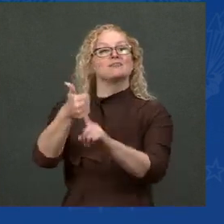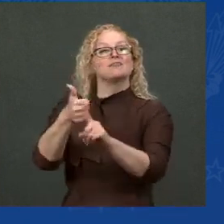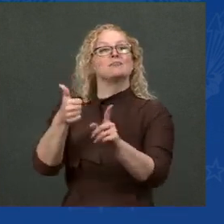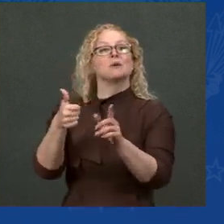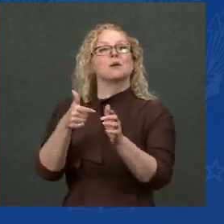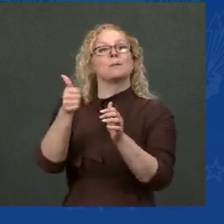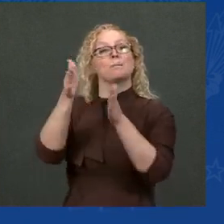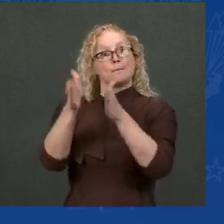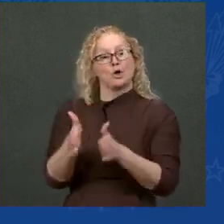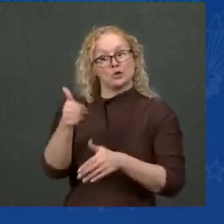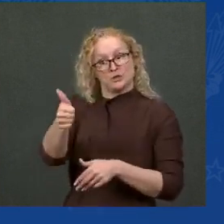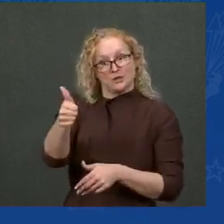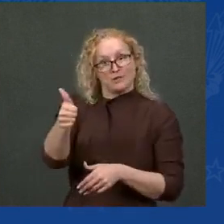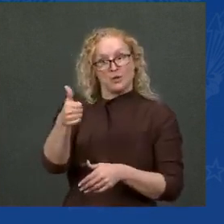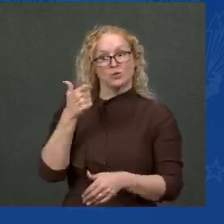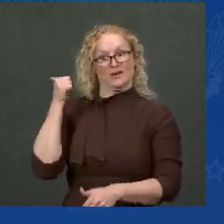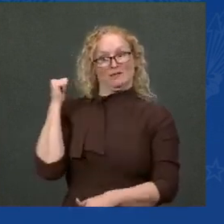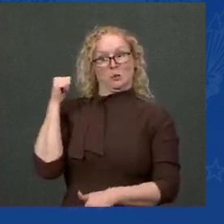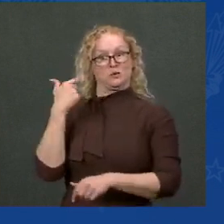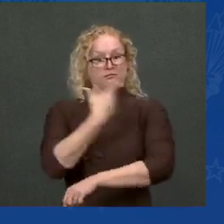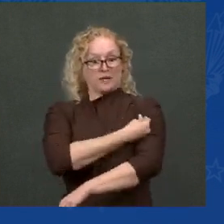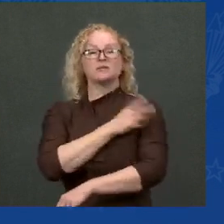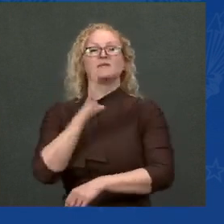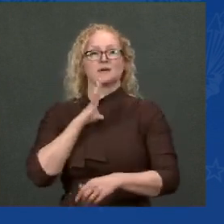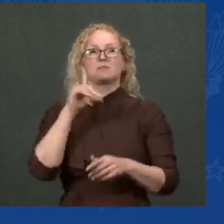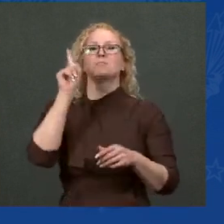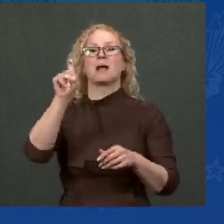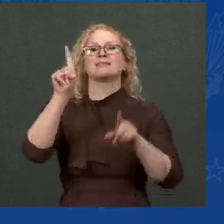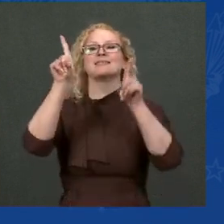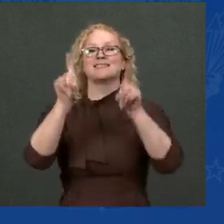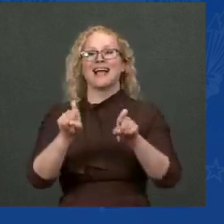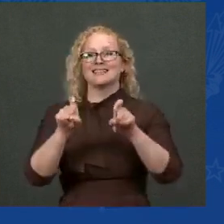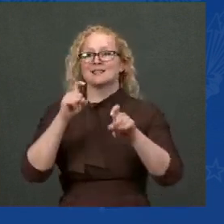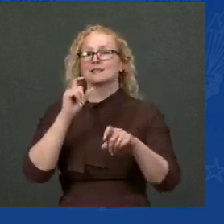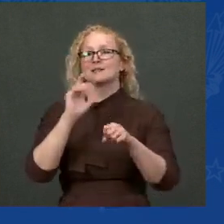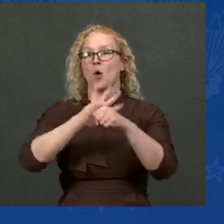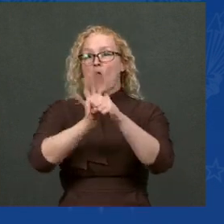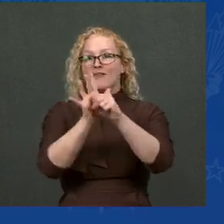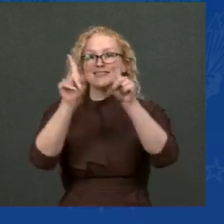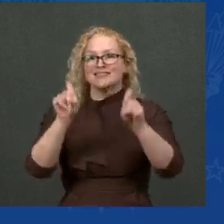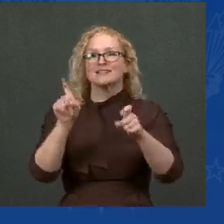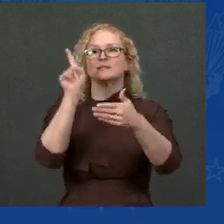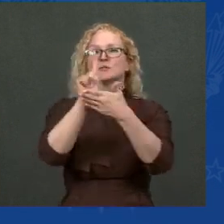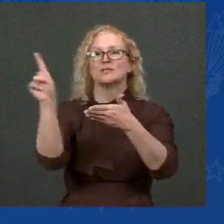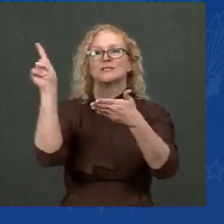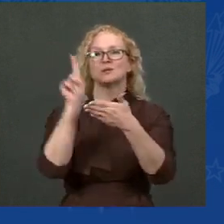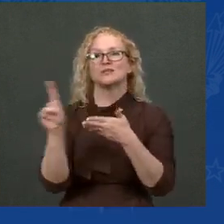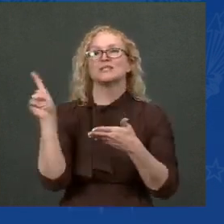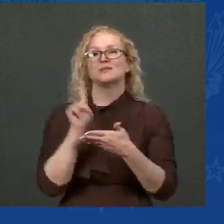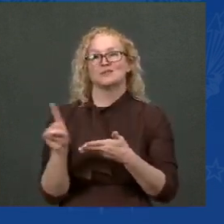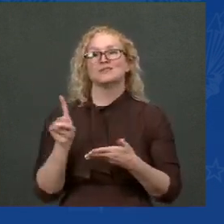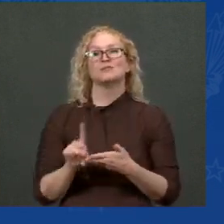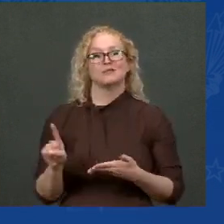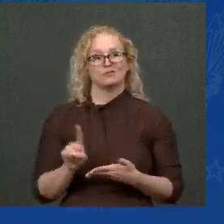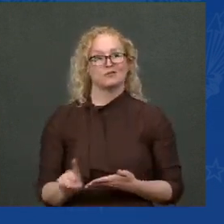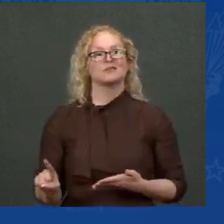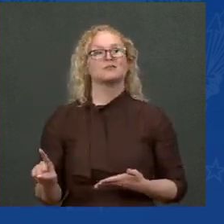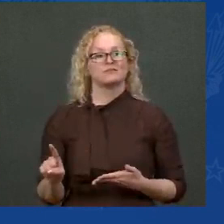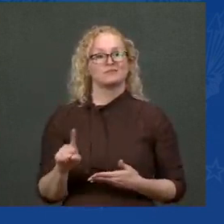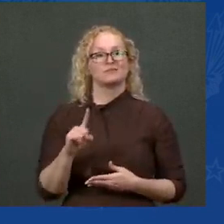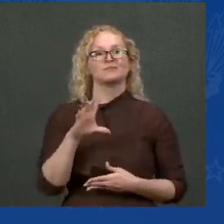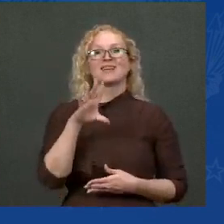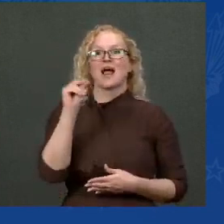issued a rule requiring that all workers at healthcare facilities participating in Medicare and Medicaid are fully